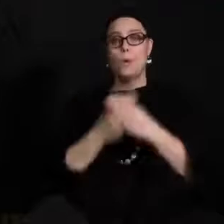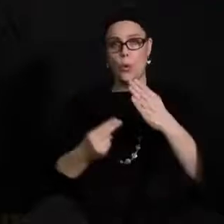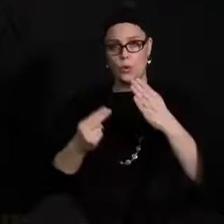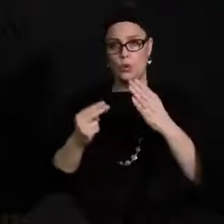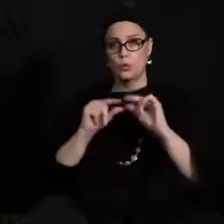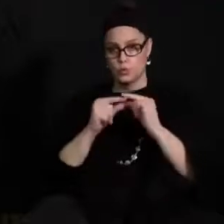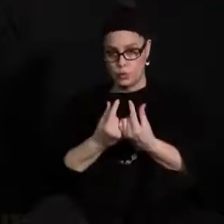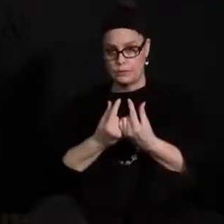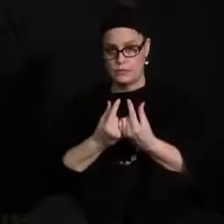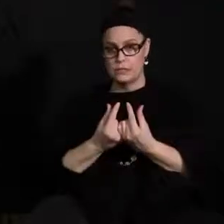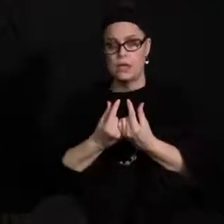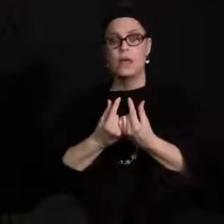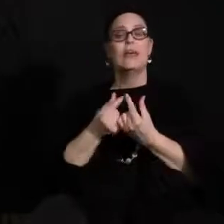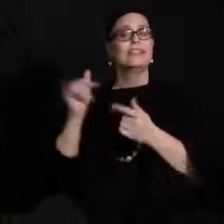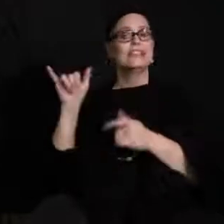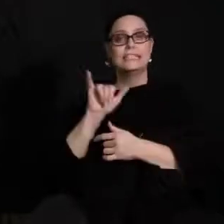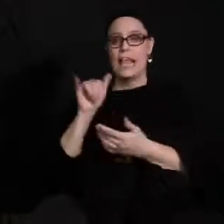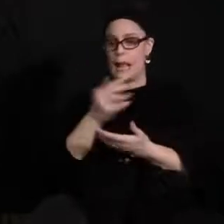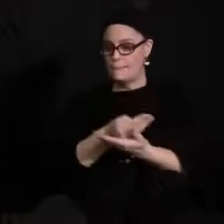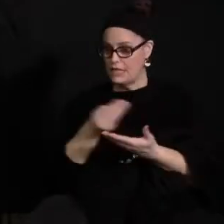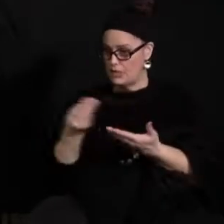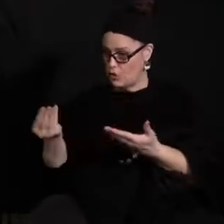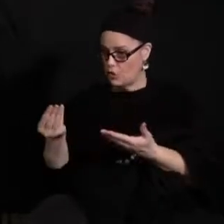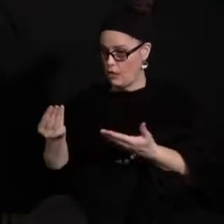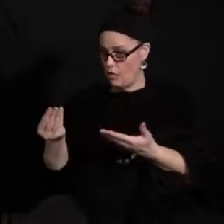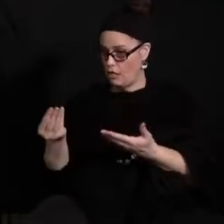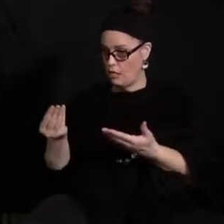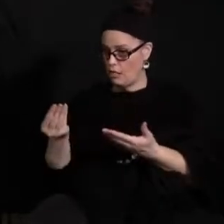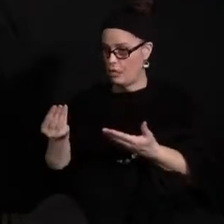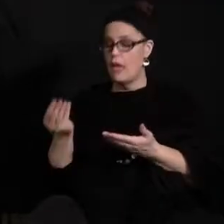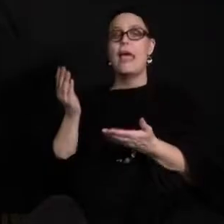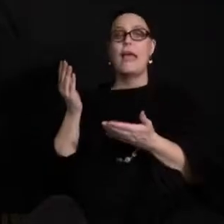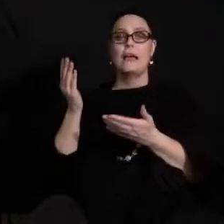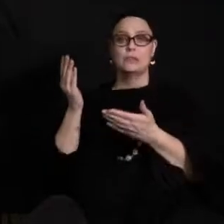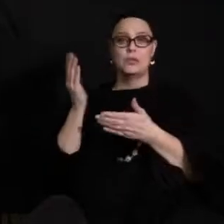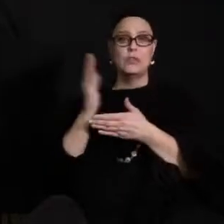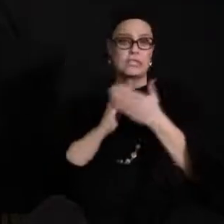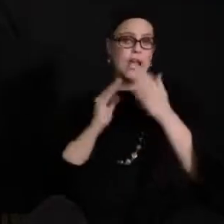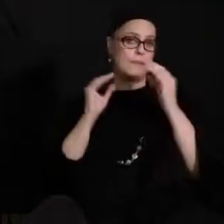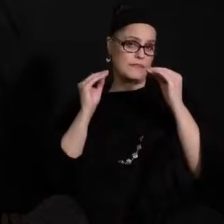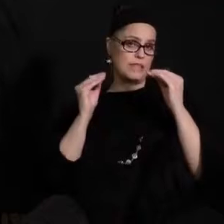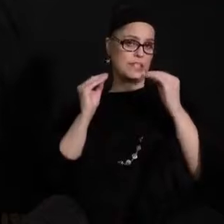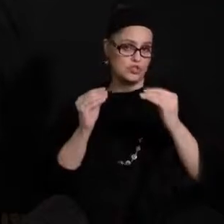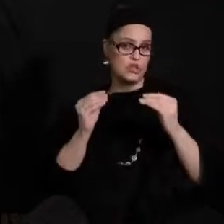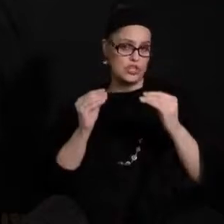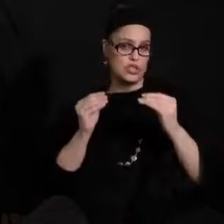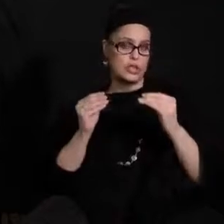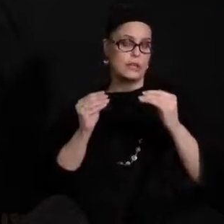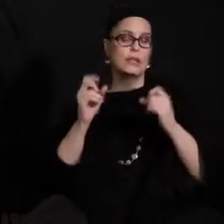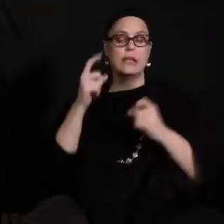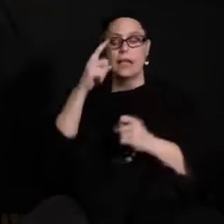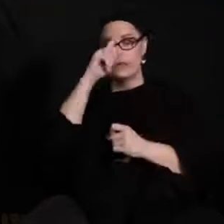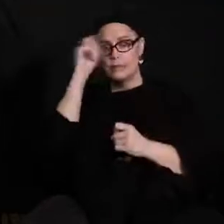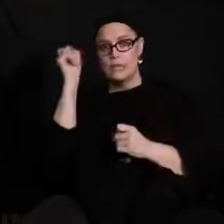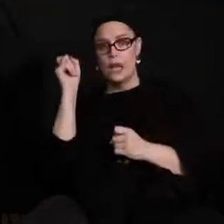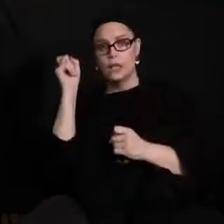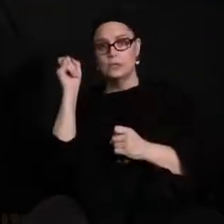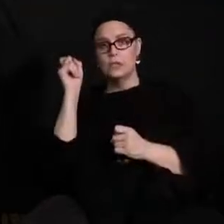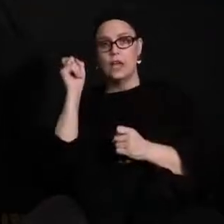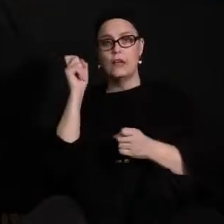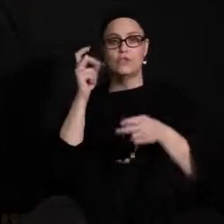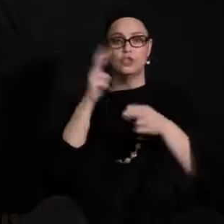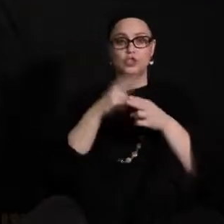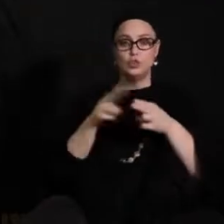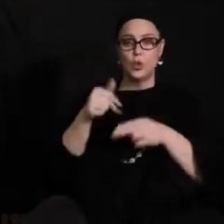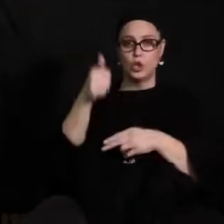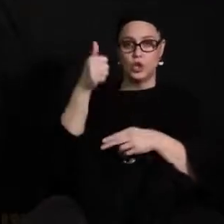material and to the same and to and to some instruction and then because the day is shortened for the in